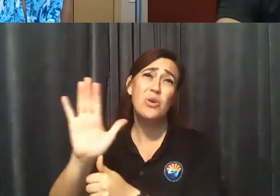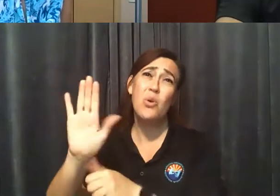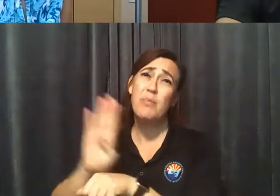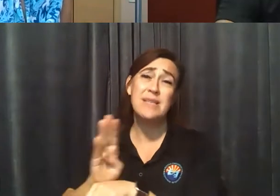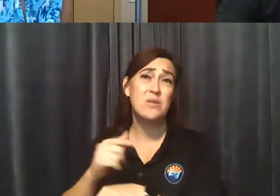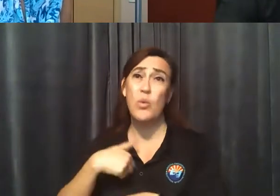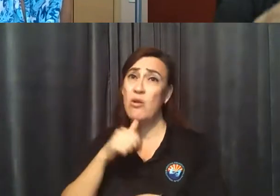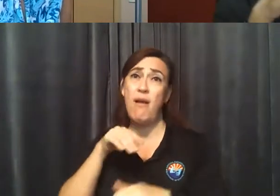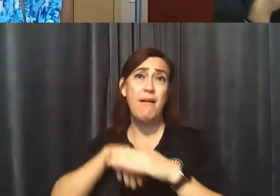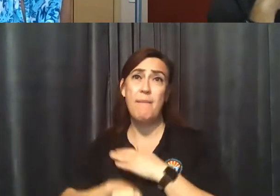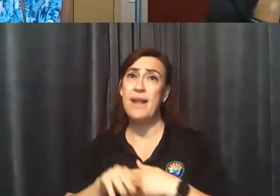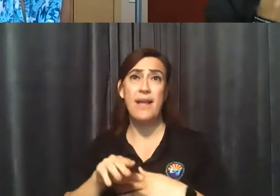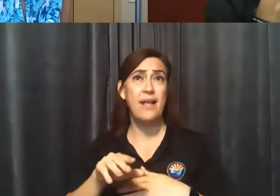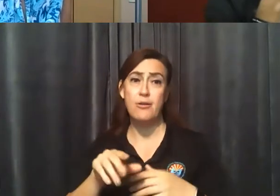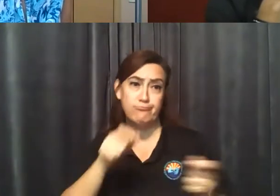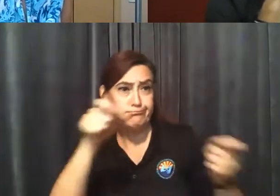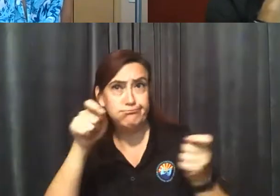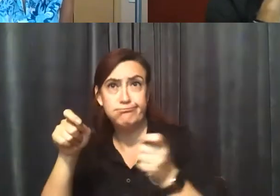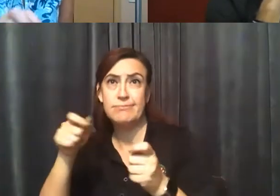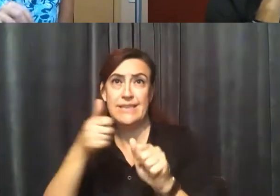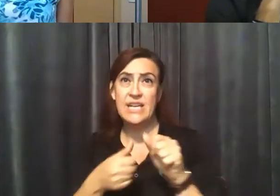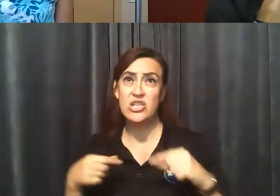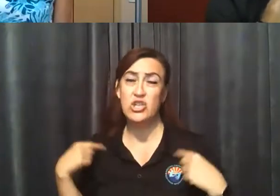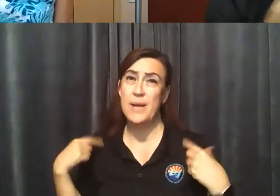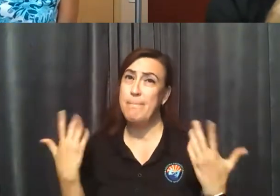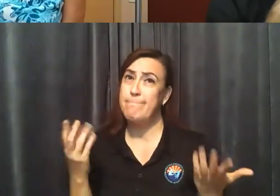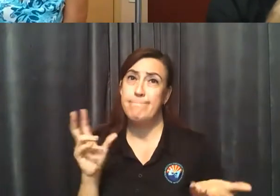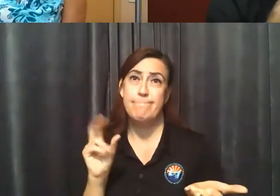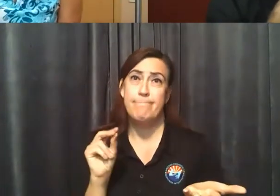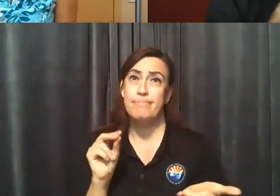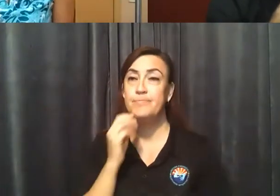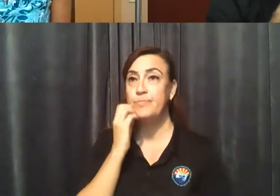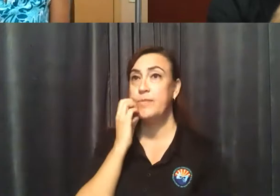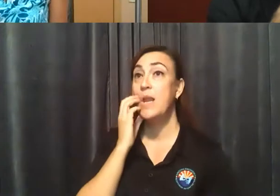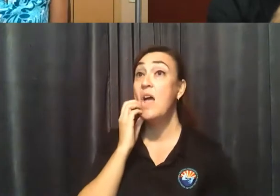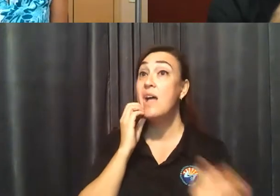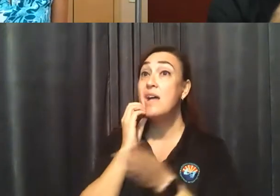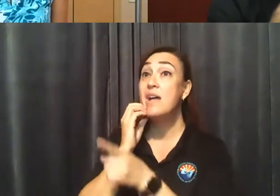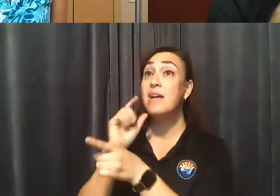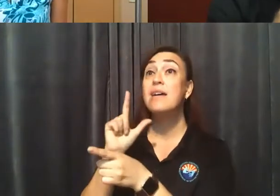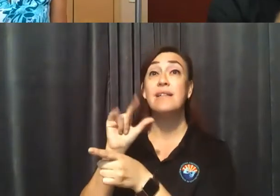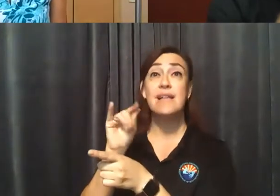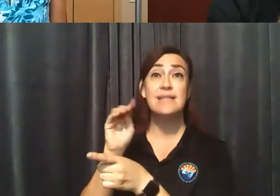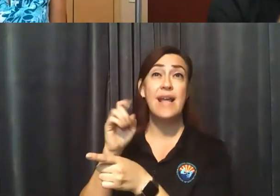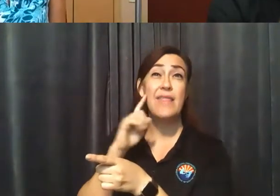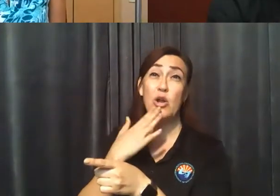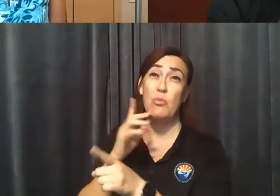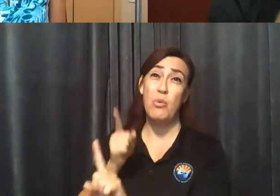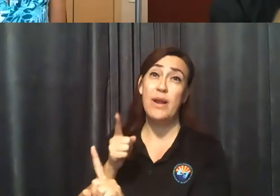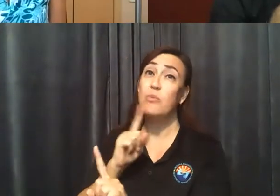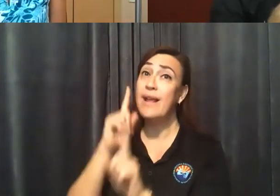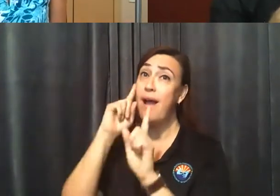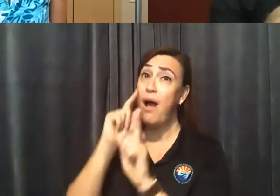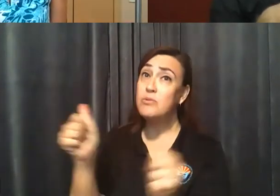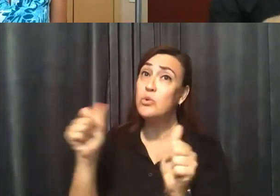that rule. You know, Leslie, I think it's a good point. And I think it's really up to those gym and fitness owners